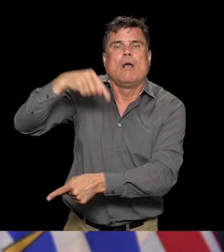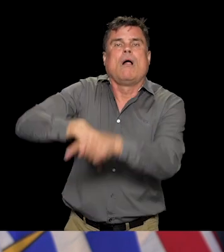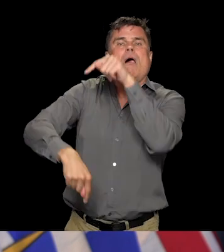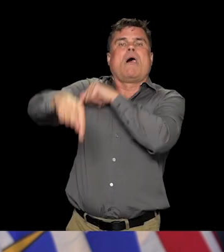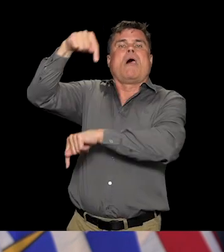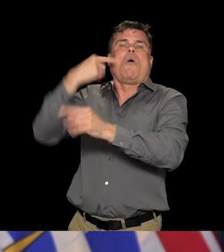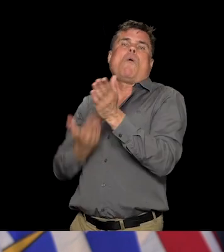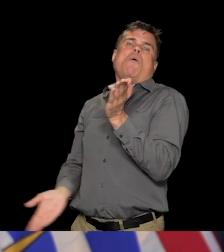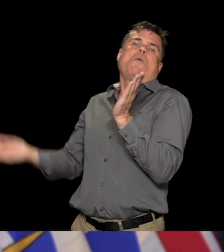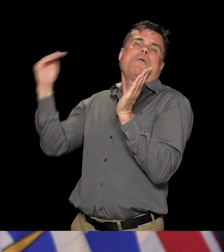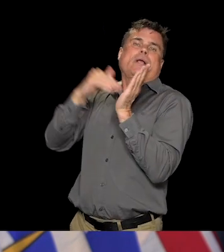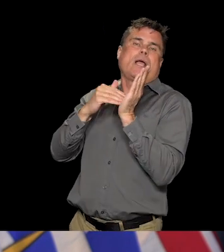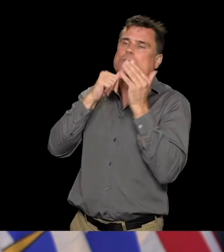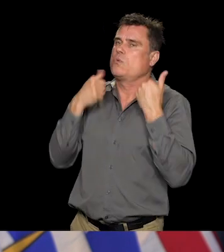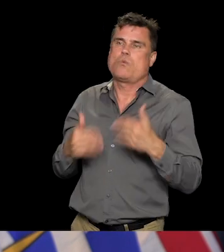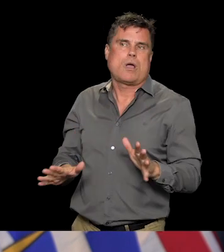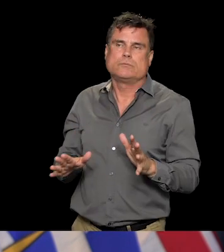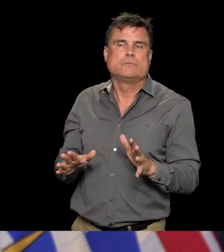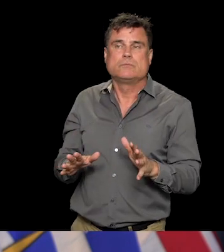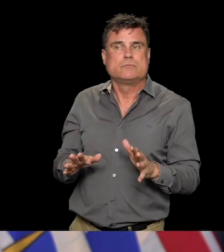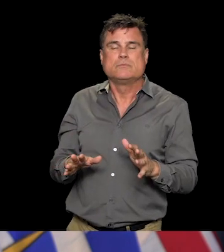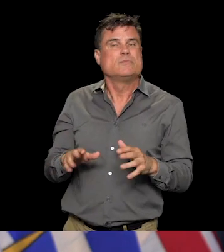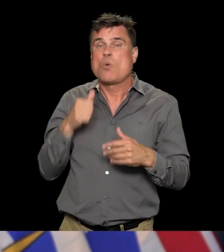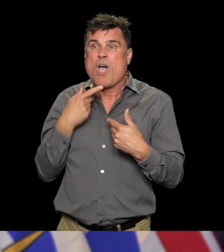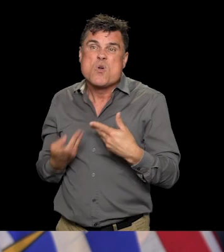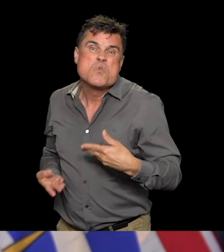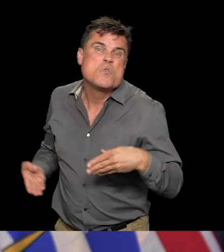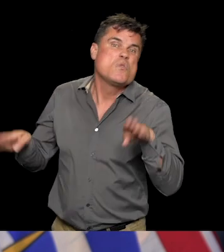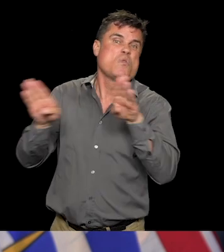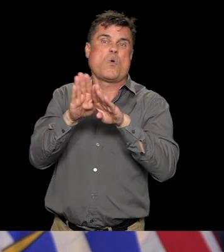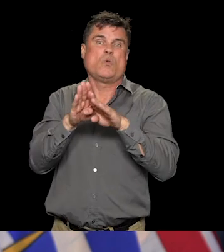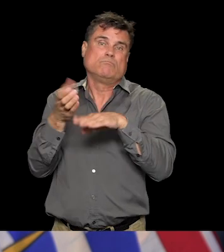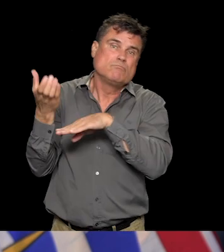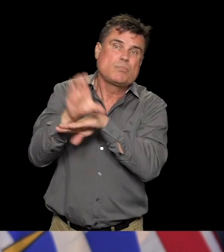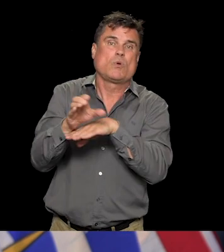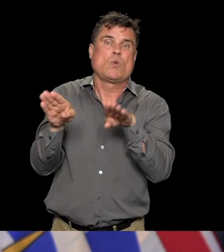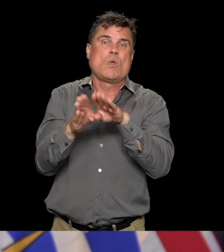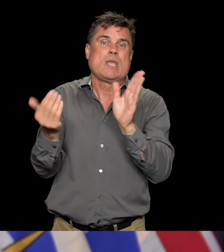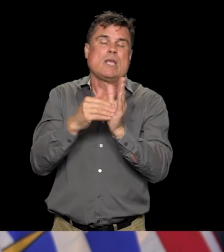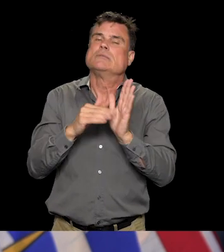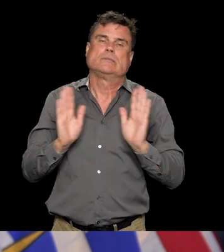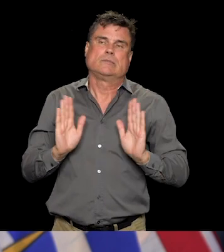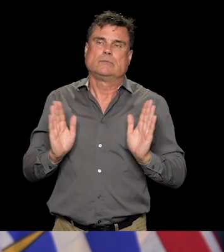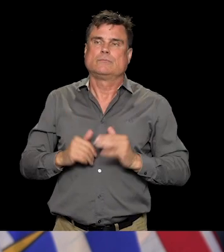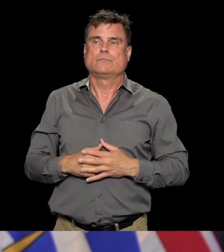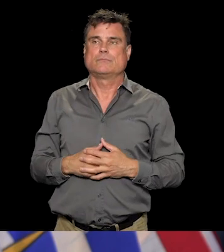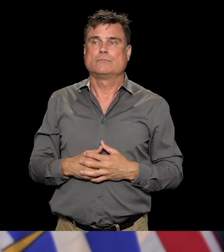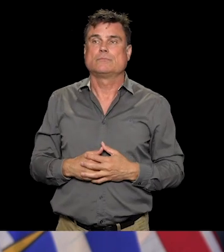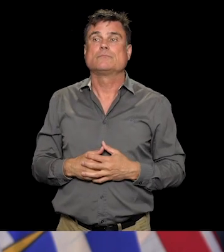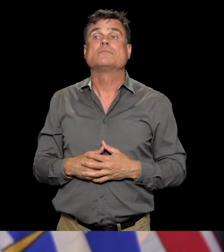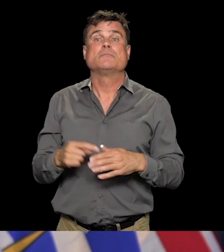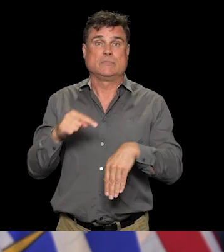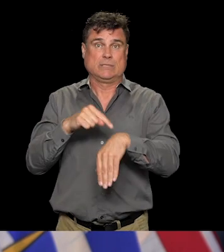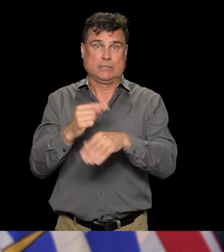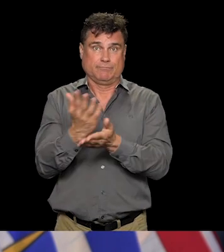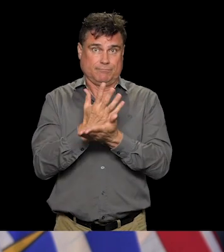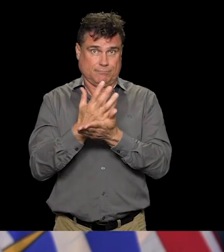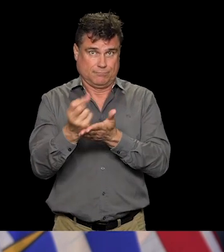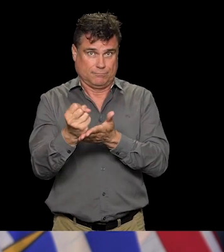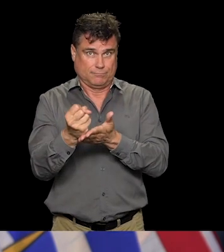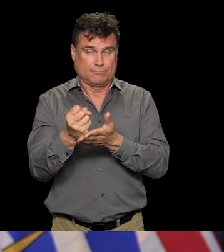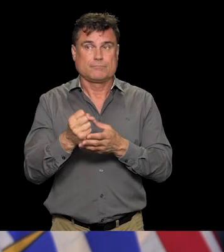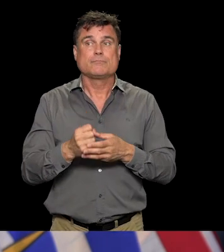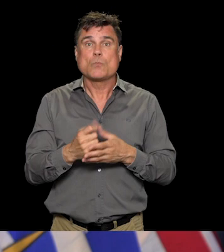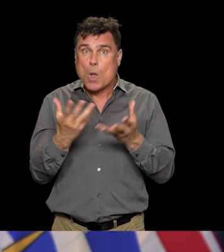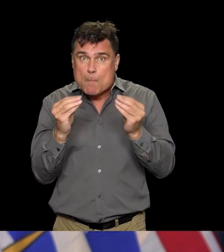We have time for one more question this afternoon for any reporters that didn't get to ask a question there will be a statement released later today. For recommendations on